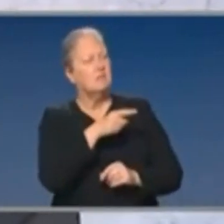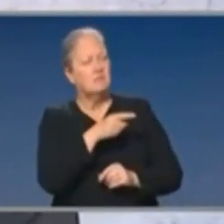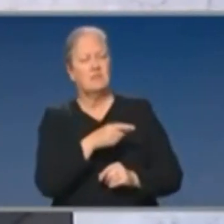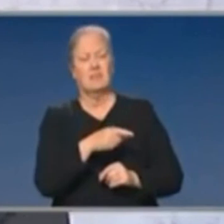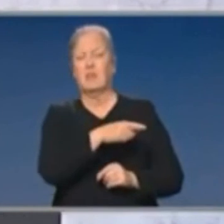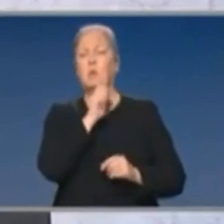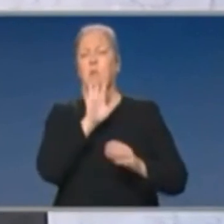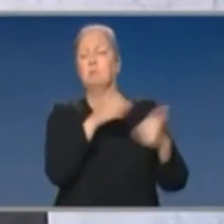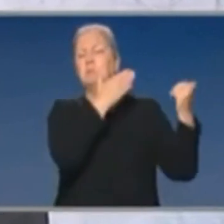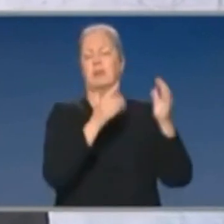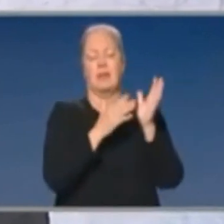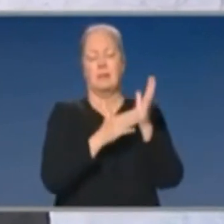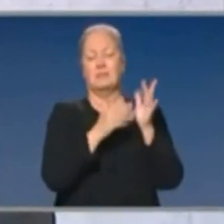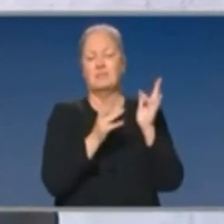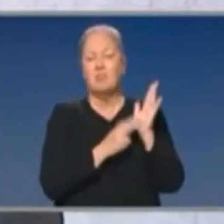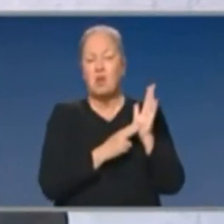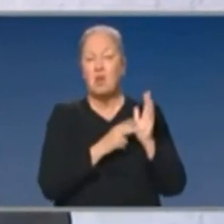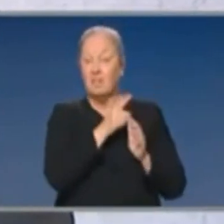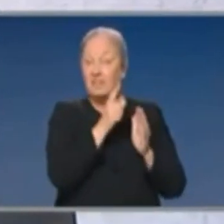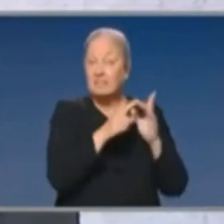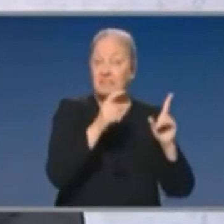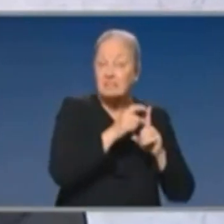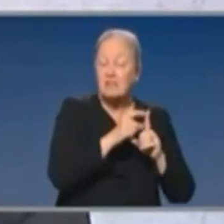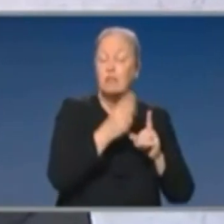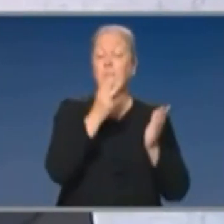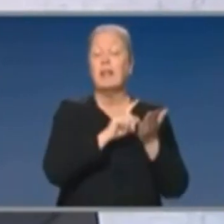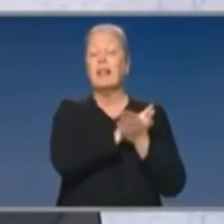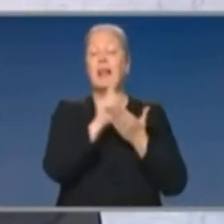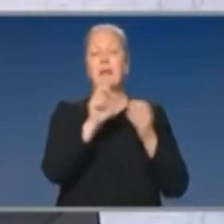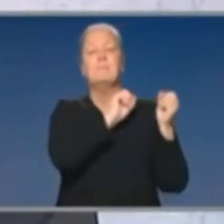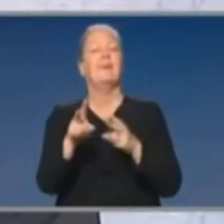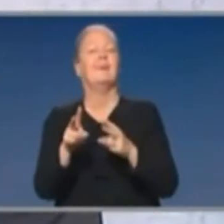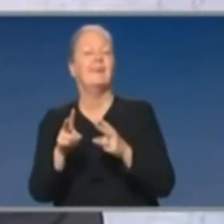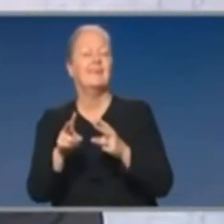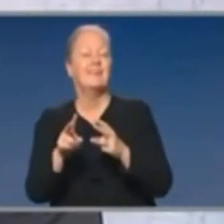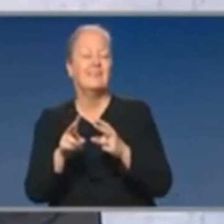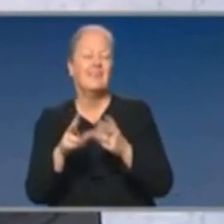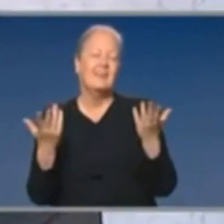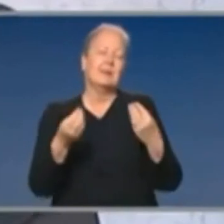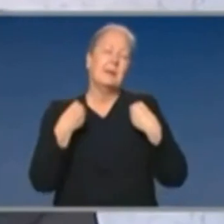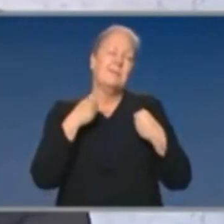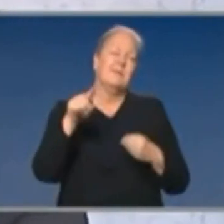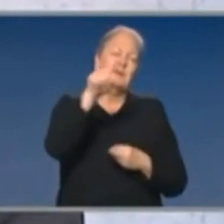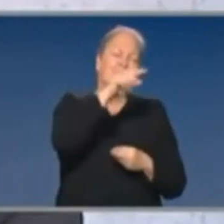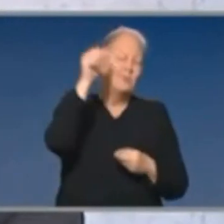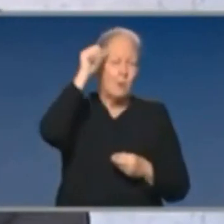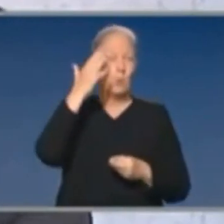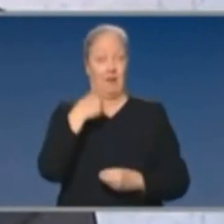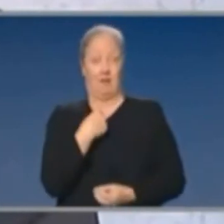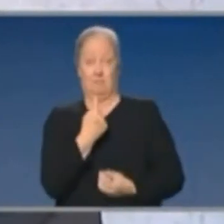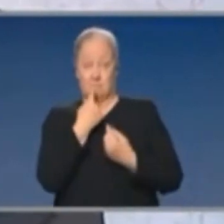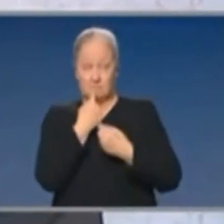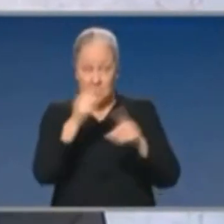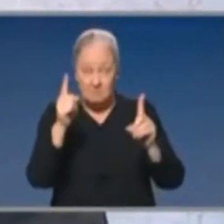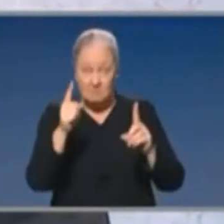pull Amazon and they did. And they were back three months later. So, look, I think people from these companies understand that when I say something, I